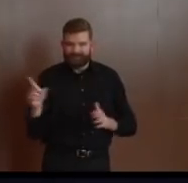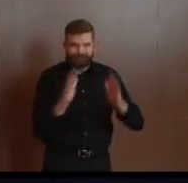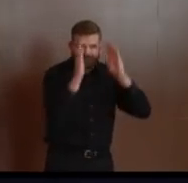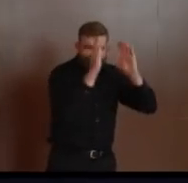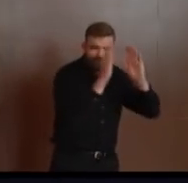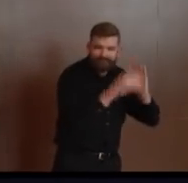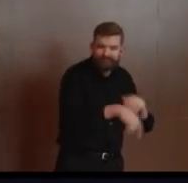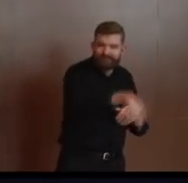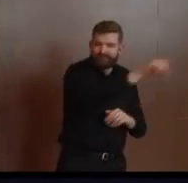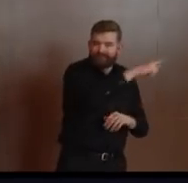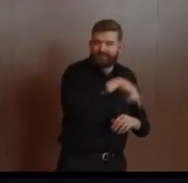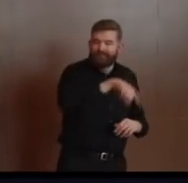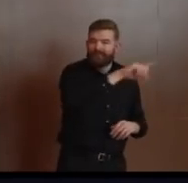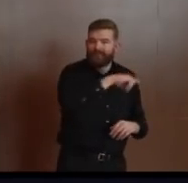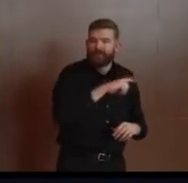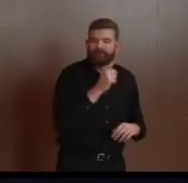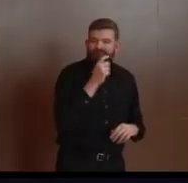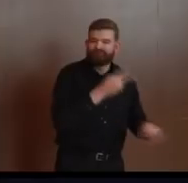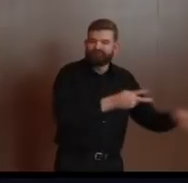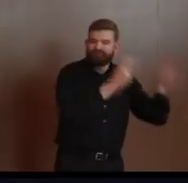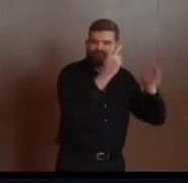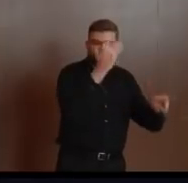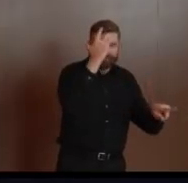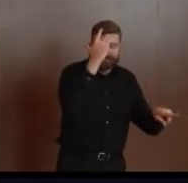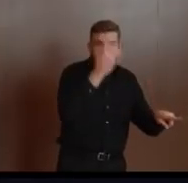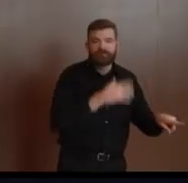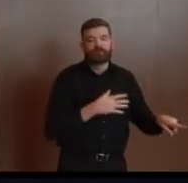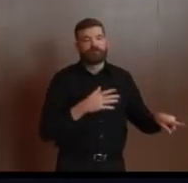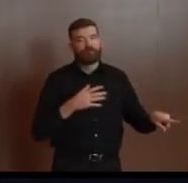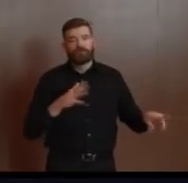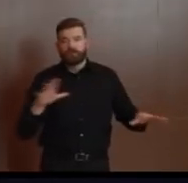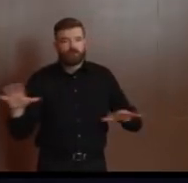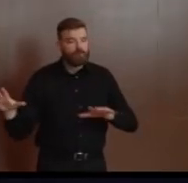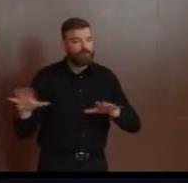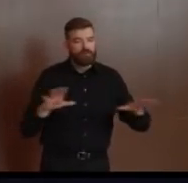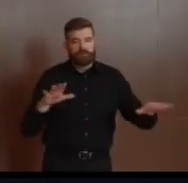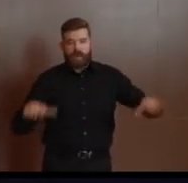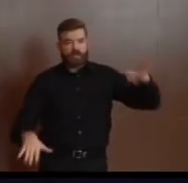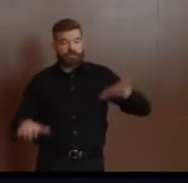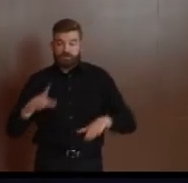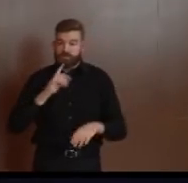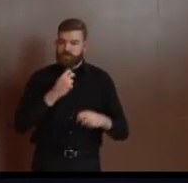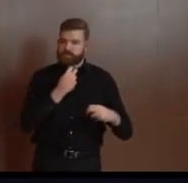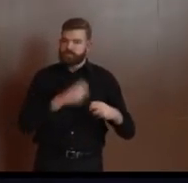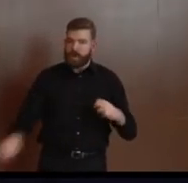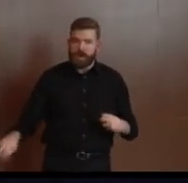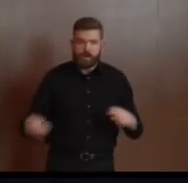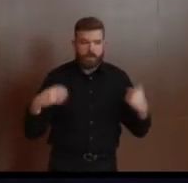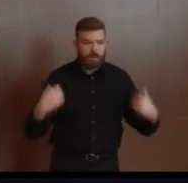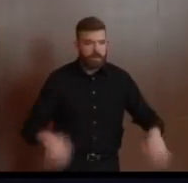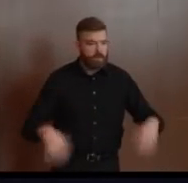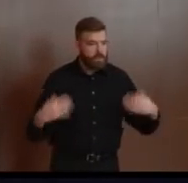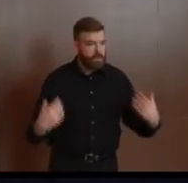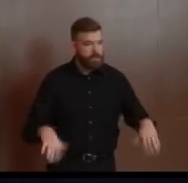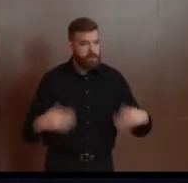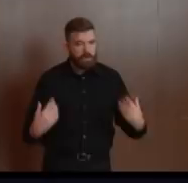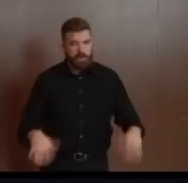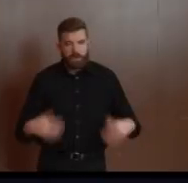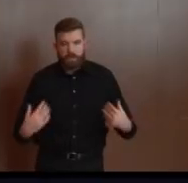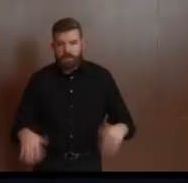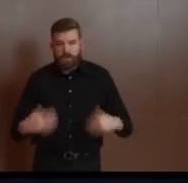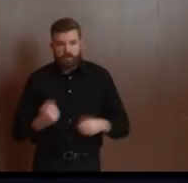number of individuals who are on that force. So they're shifting resources and priorities, so we need public cooperation.